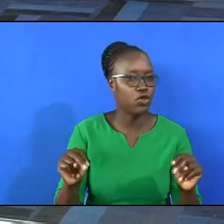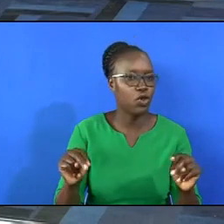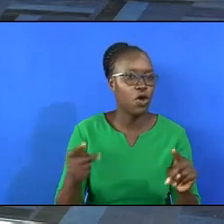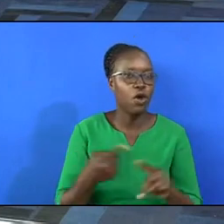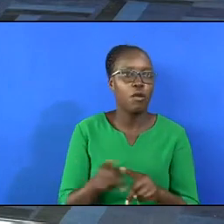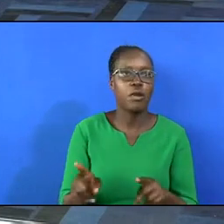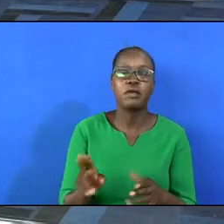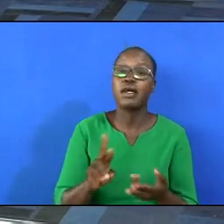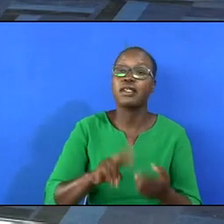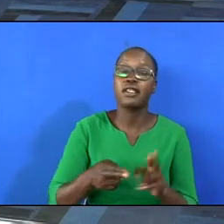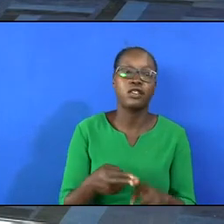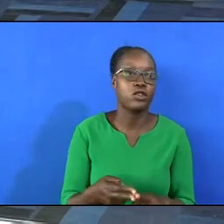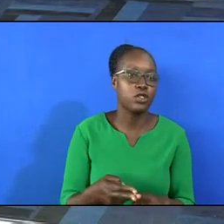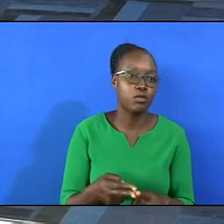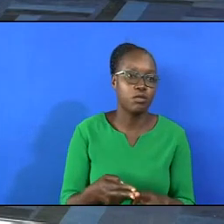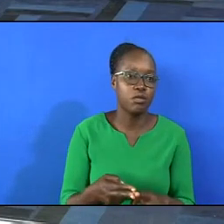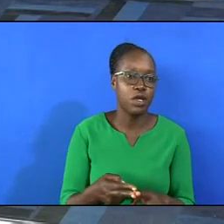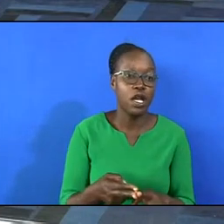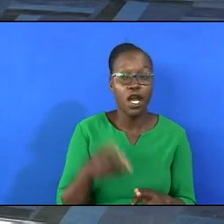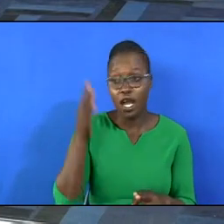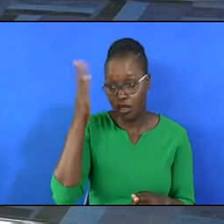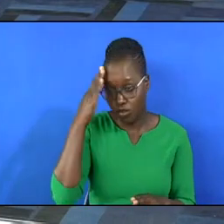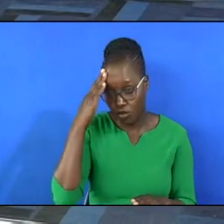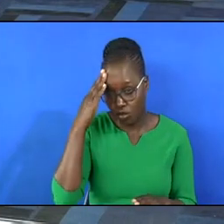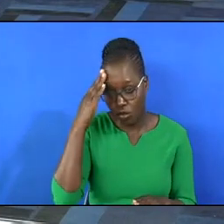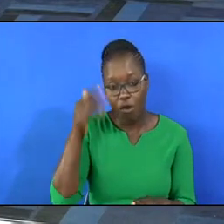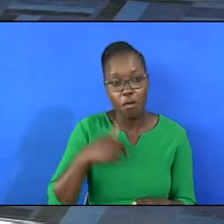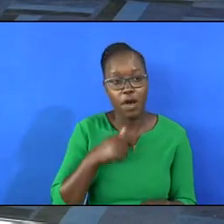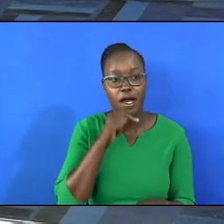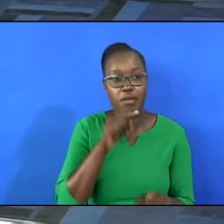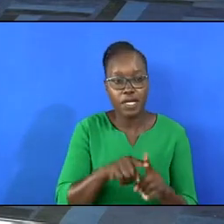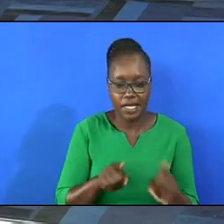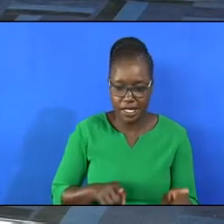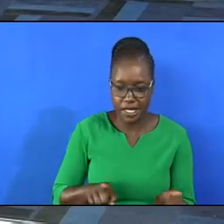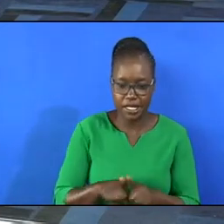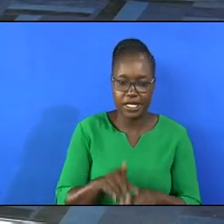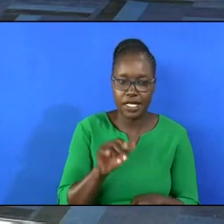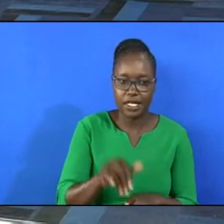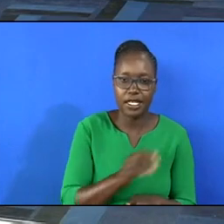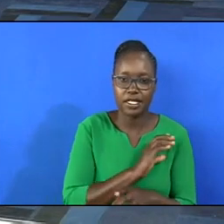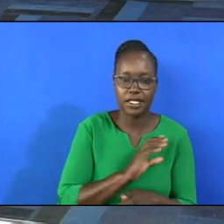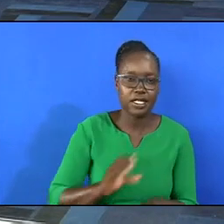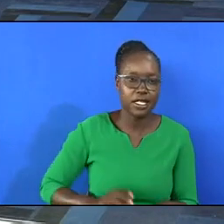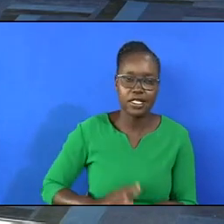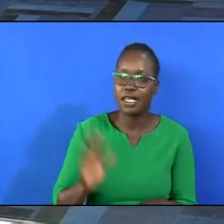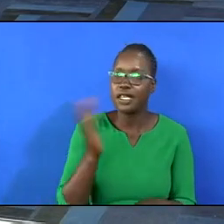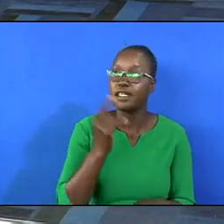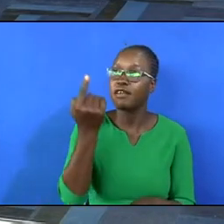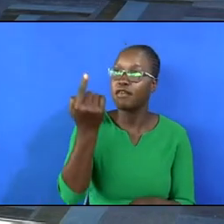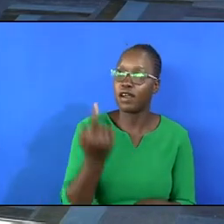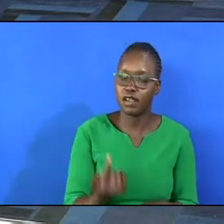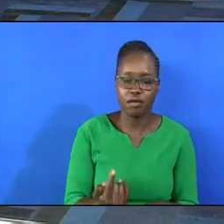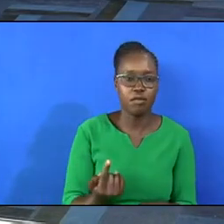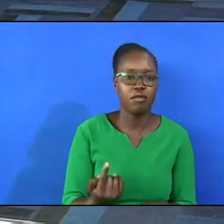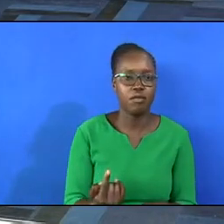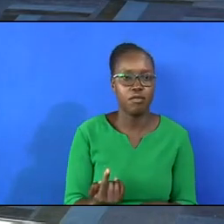revelation. I want you to know, my brothers and sisters, that Christ did not come